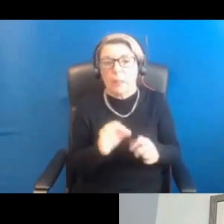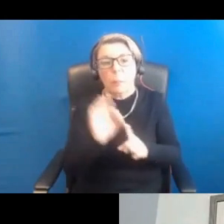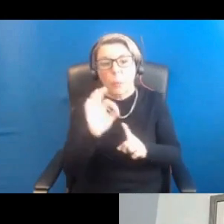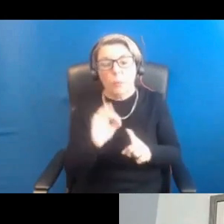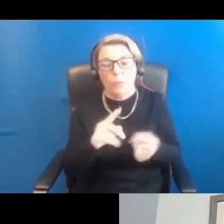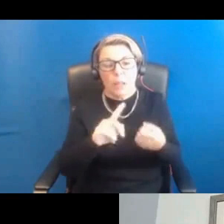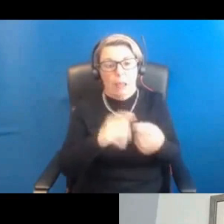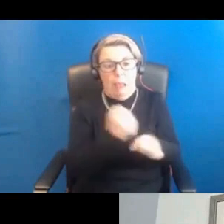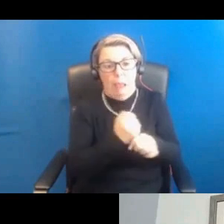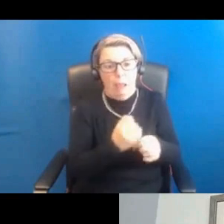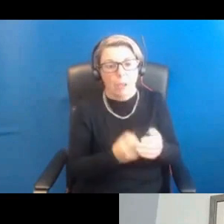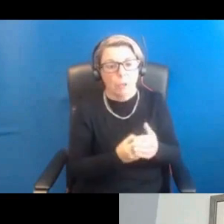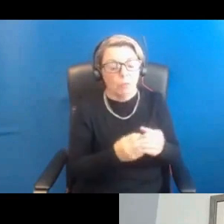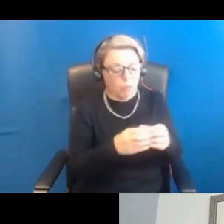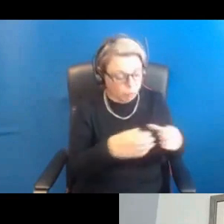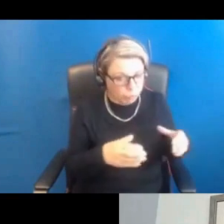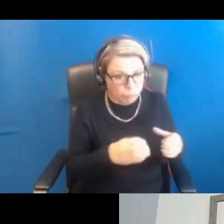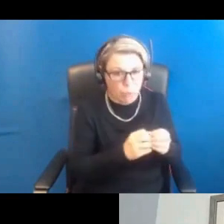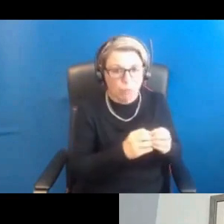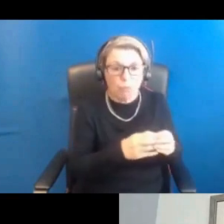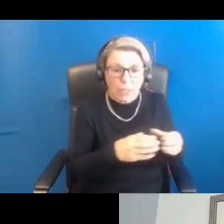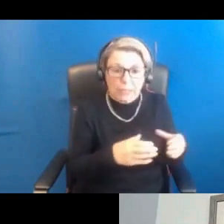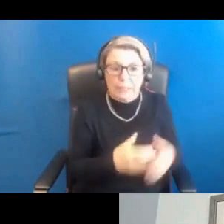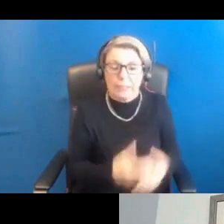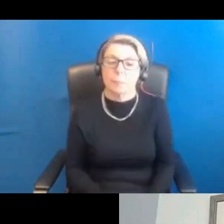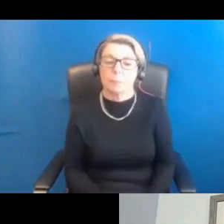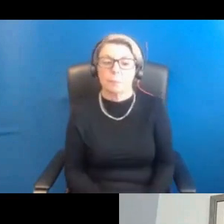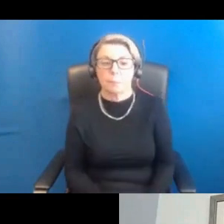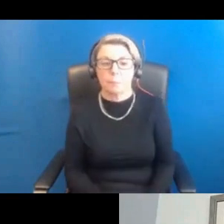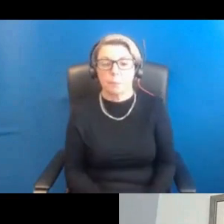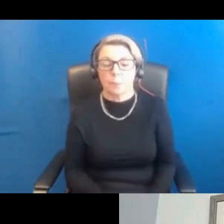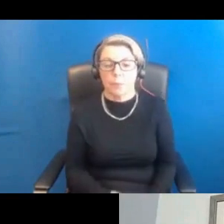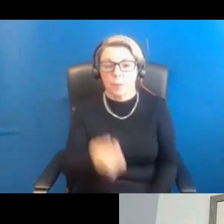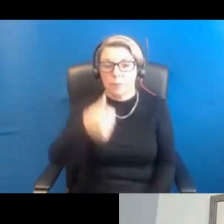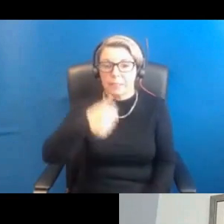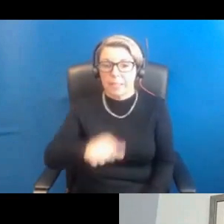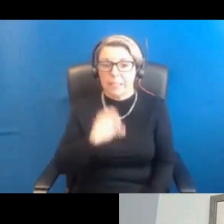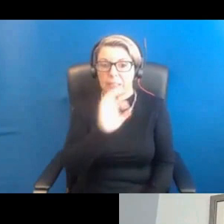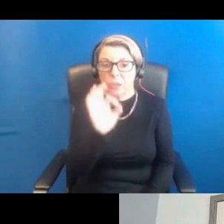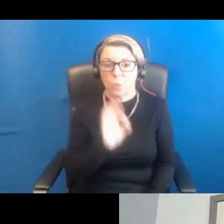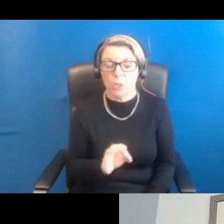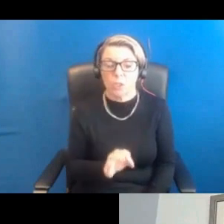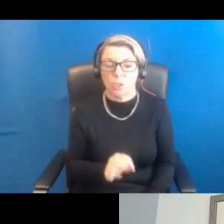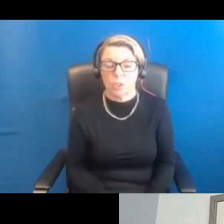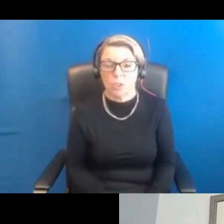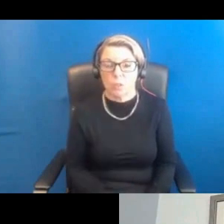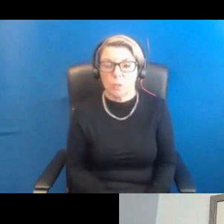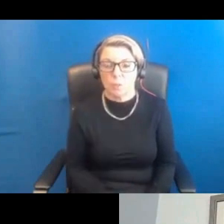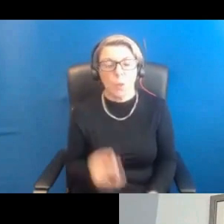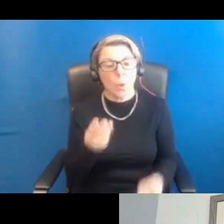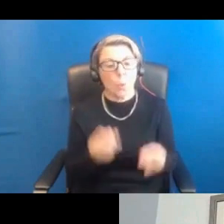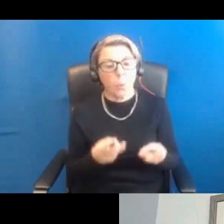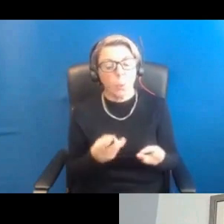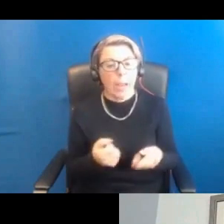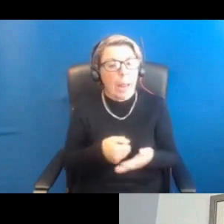Thank you. Thanks. I think that's helpful. And then there's a question about required weight limits for someone who